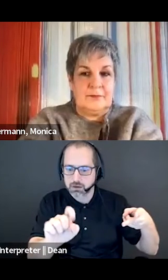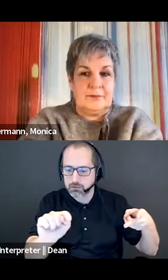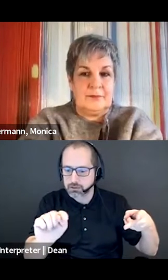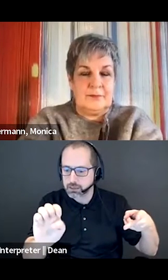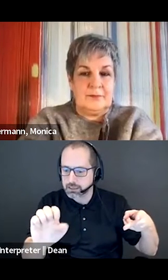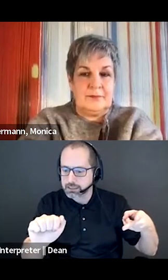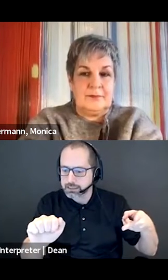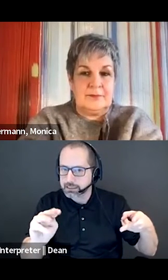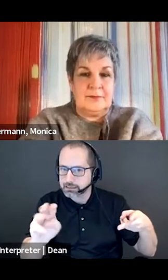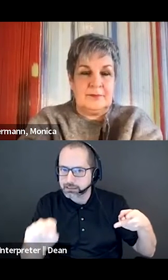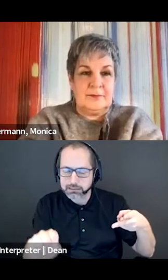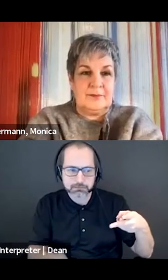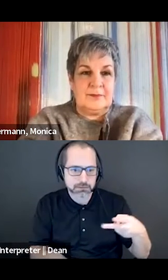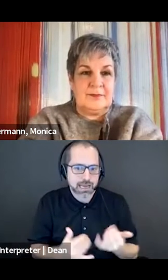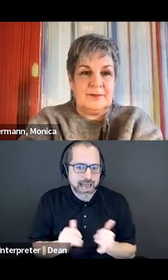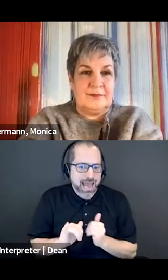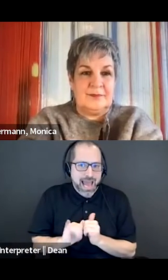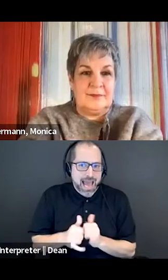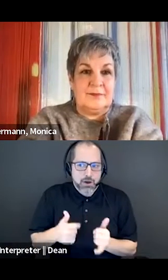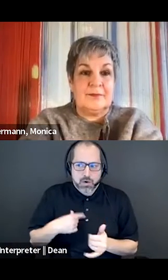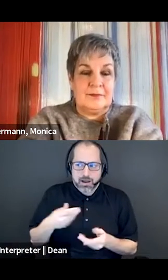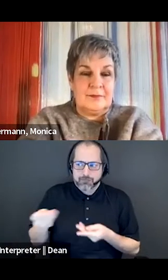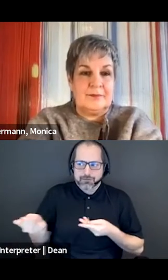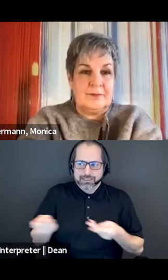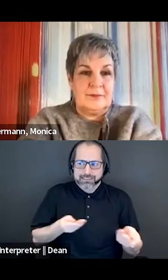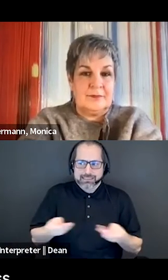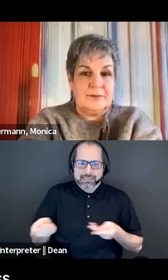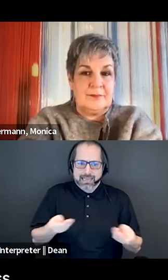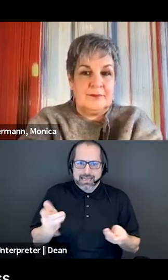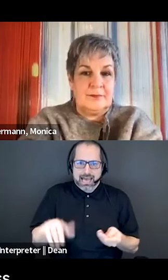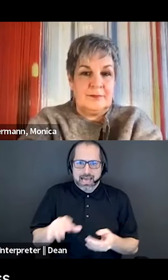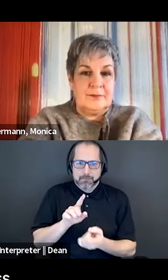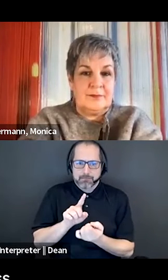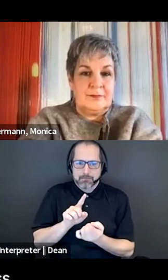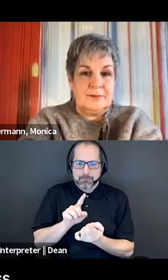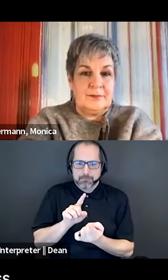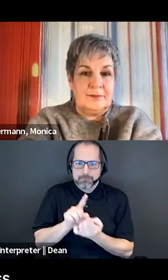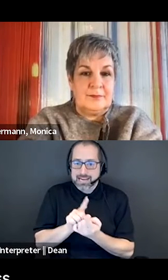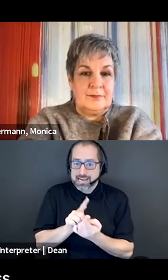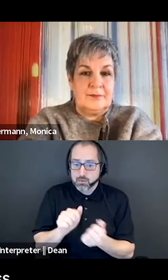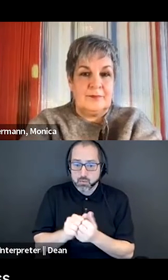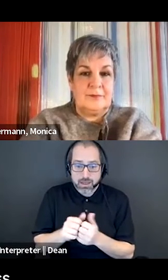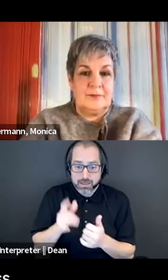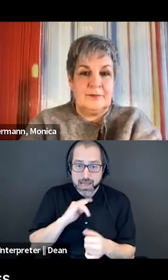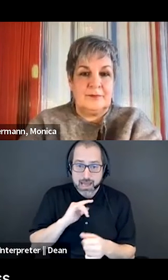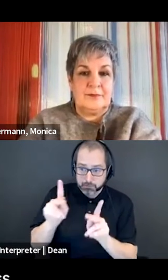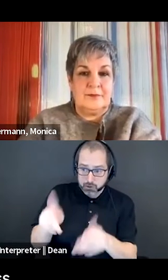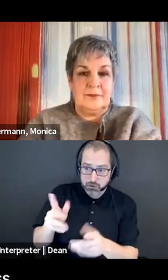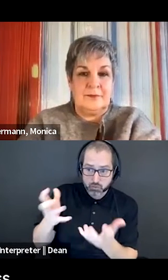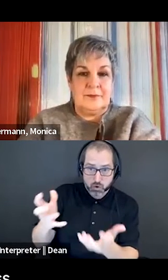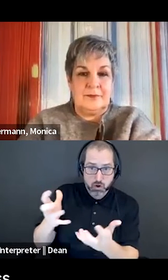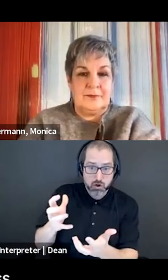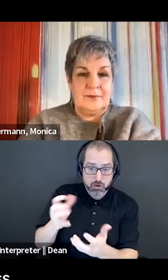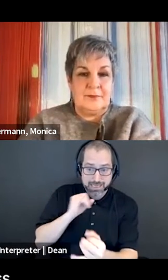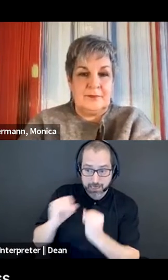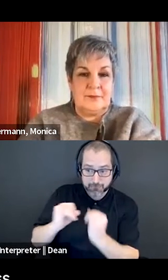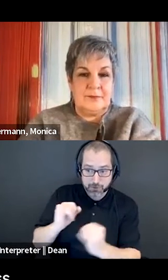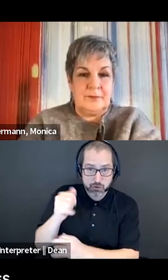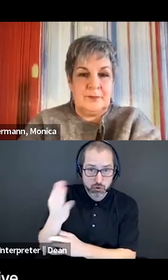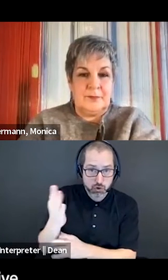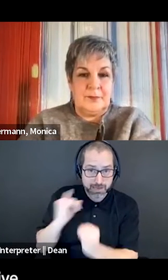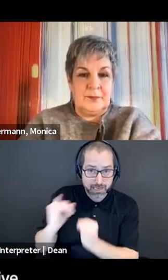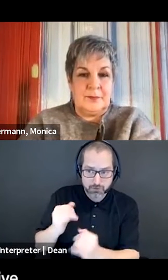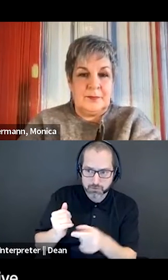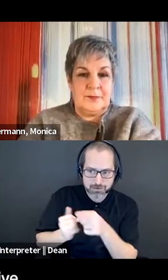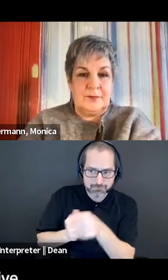a, you know, a meeting with an individual job seeker who doesn't have access to digital communication?